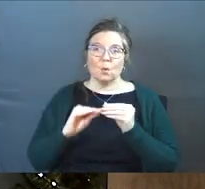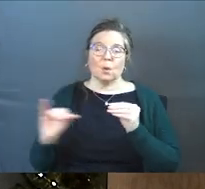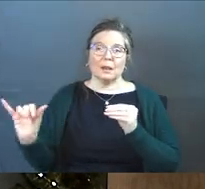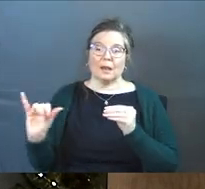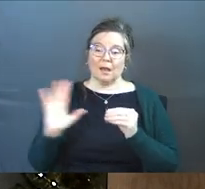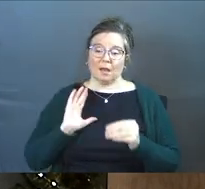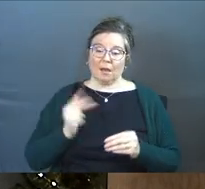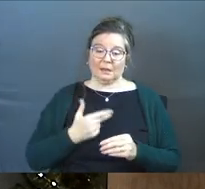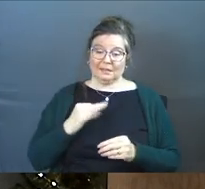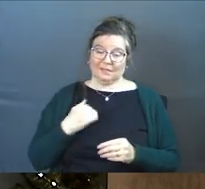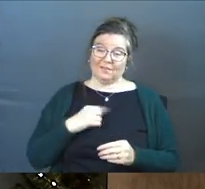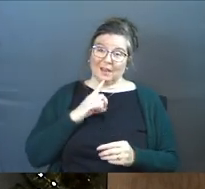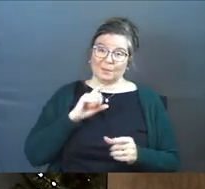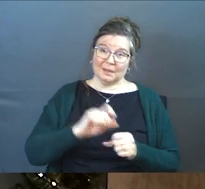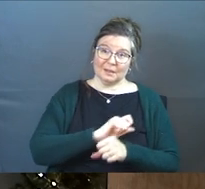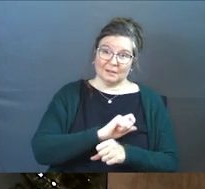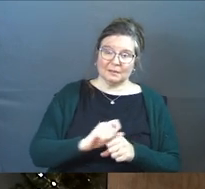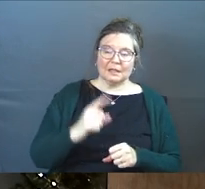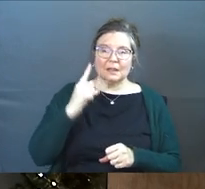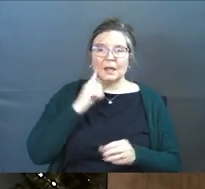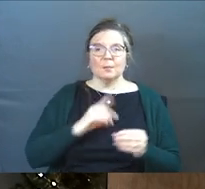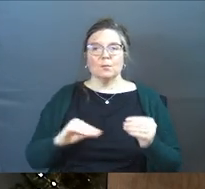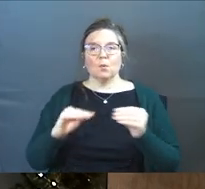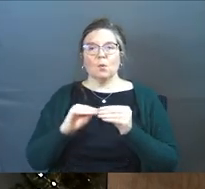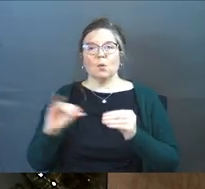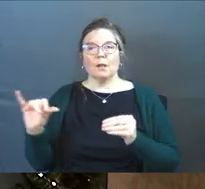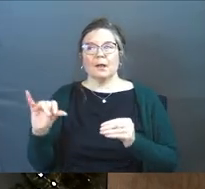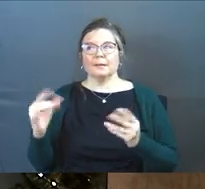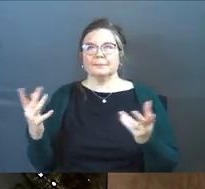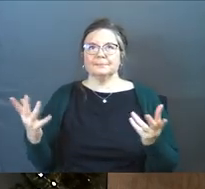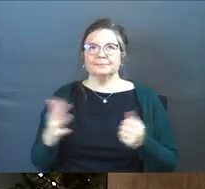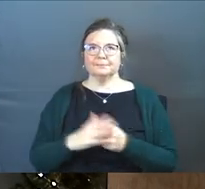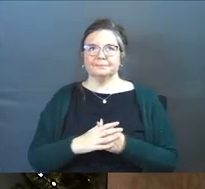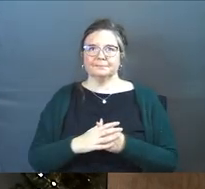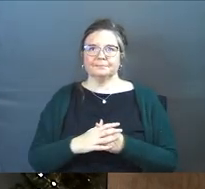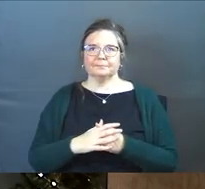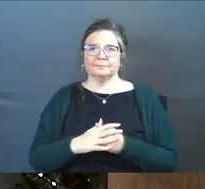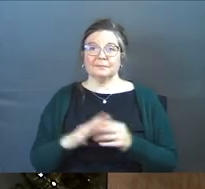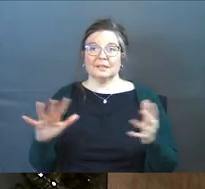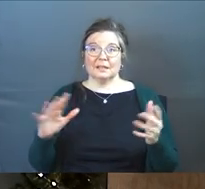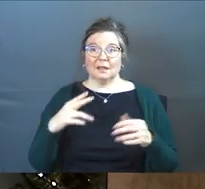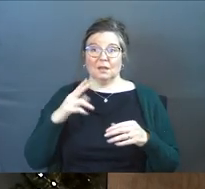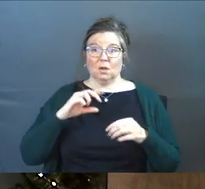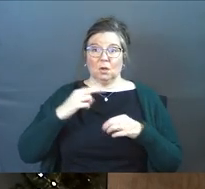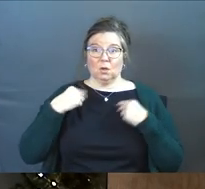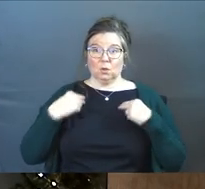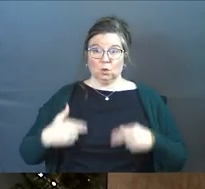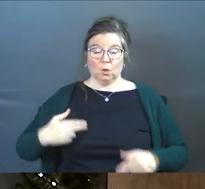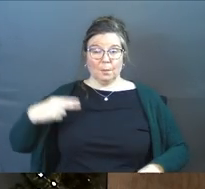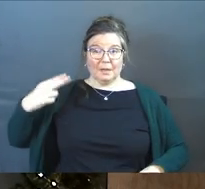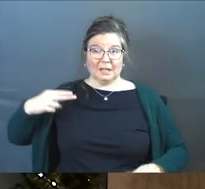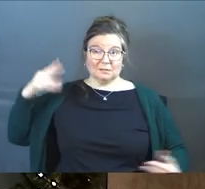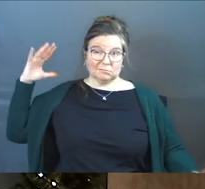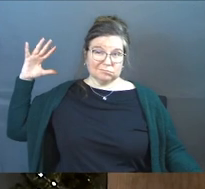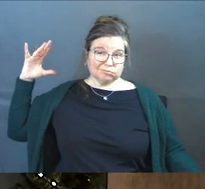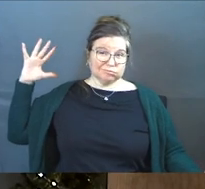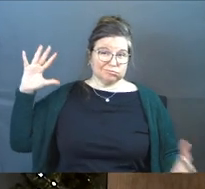more like us if I'm being real. And sounds a whole lot more like the devastation of human history. Yes.